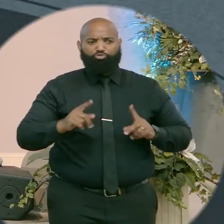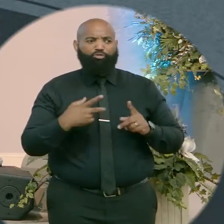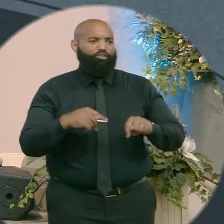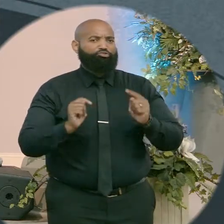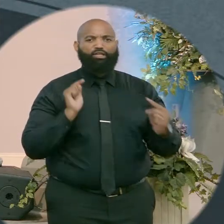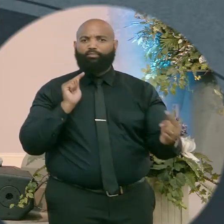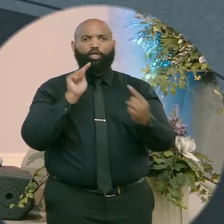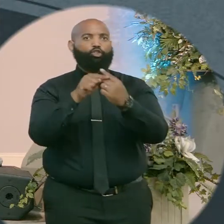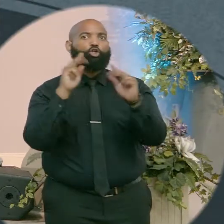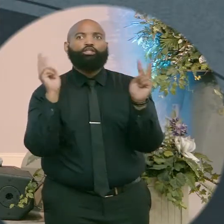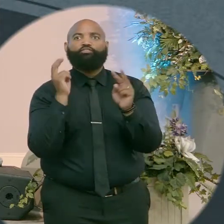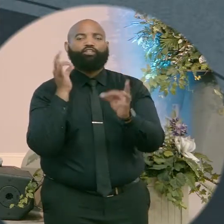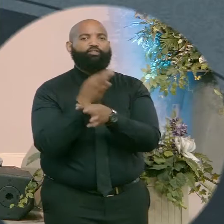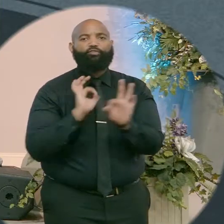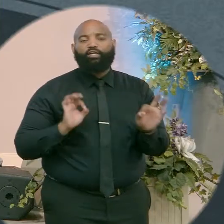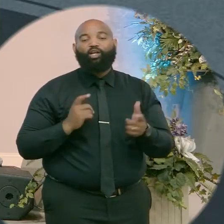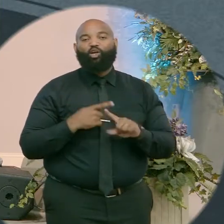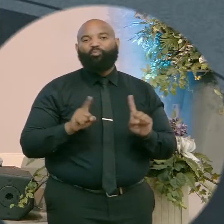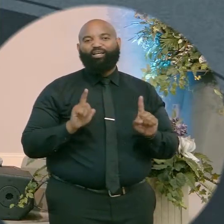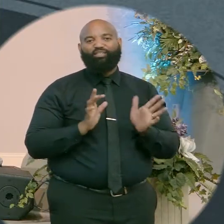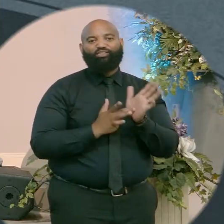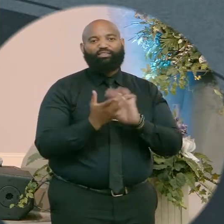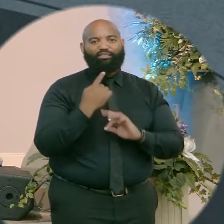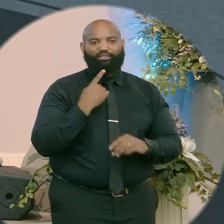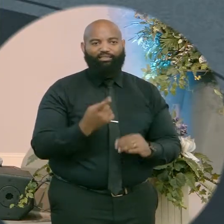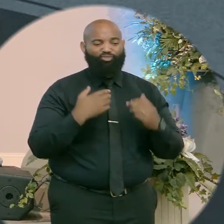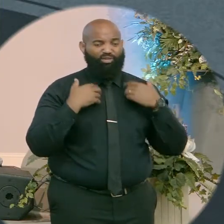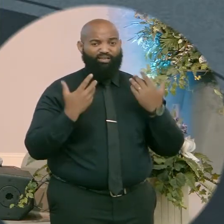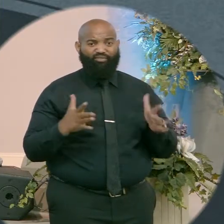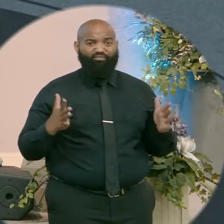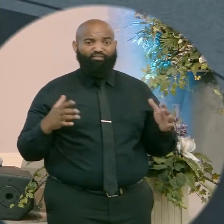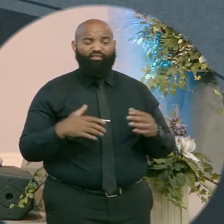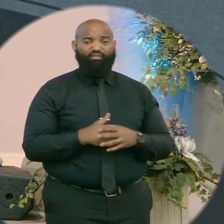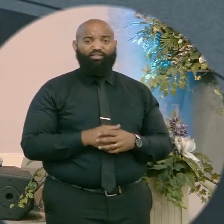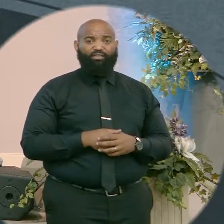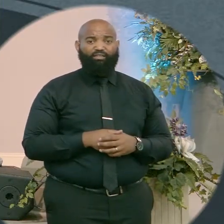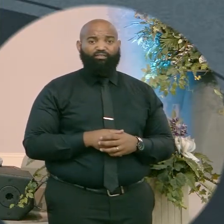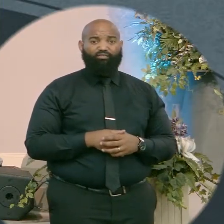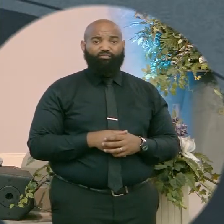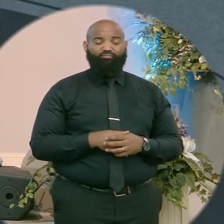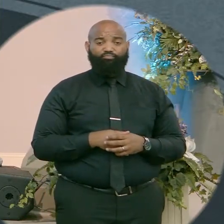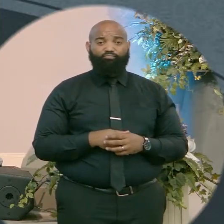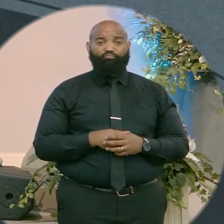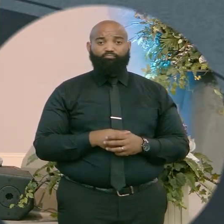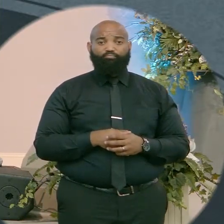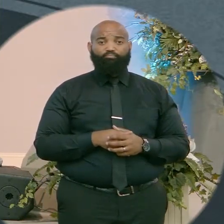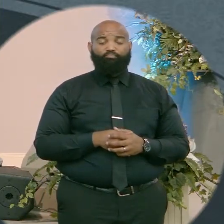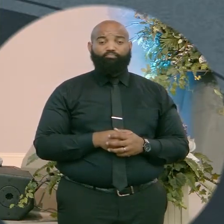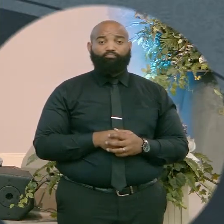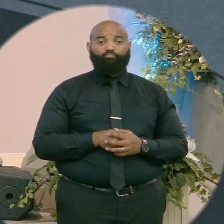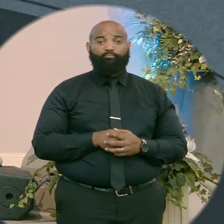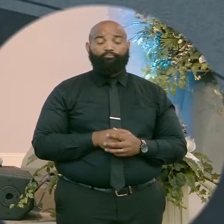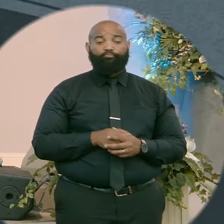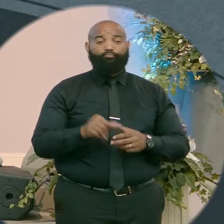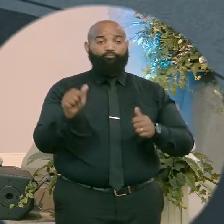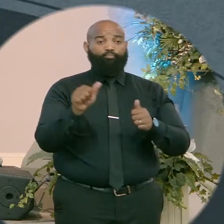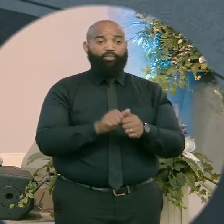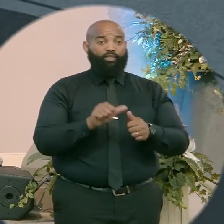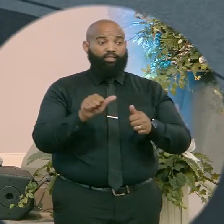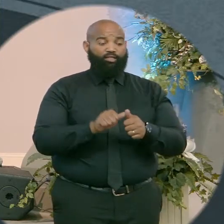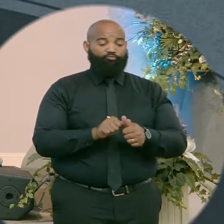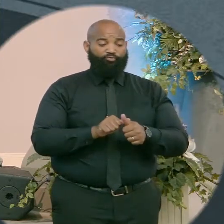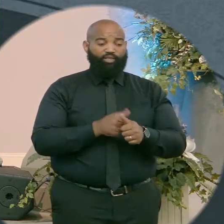The question is, are you bold enough to declare war on everything that's attempting to block your freedom, on everything attempting to